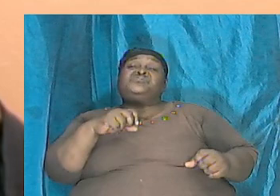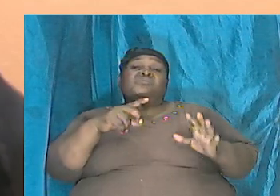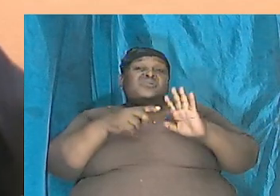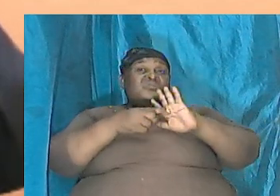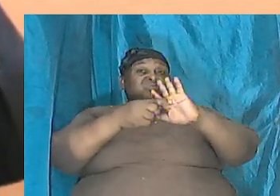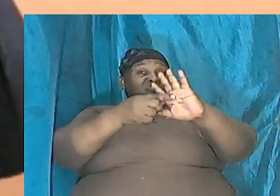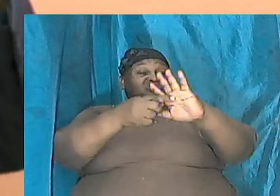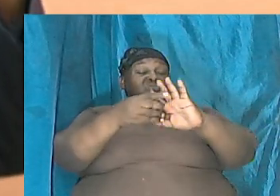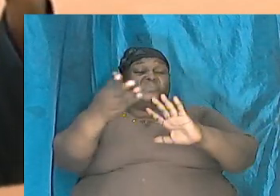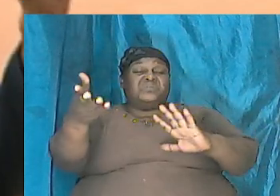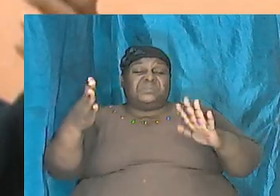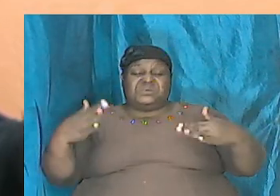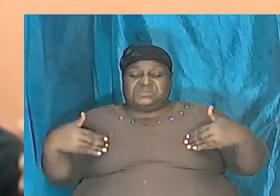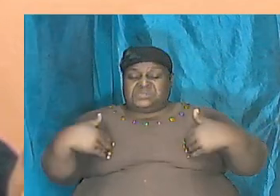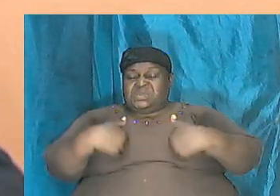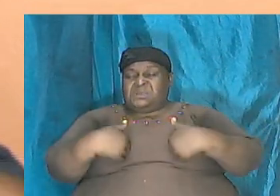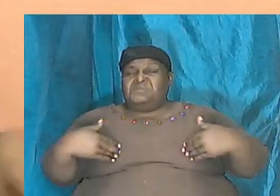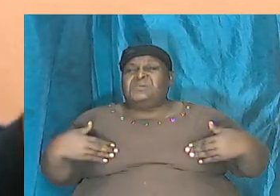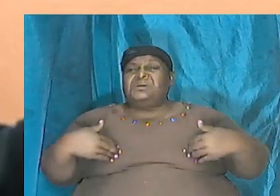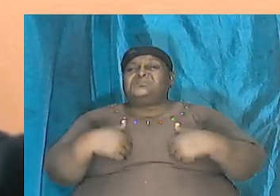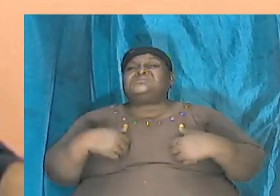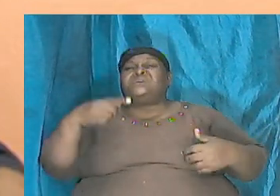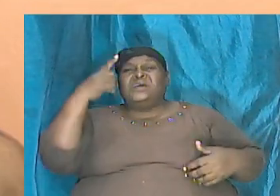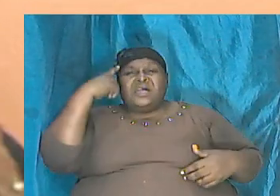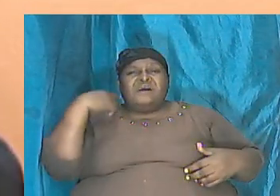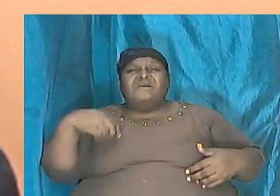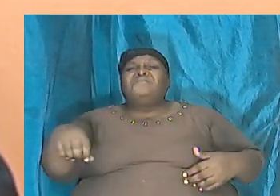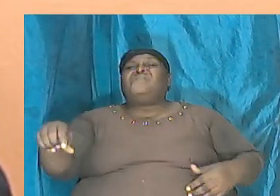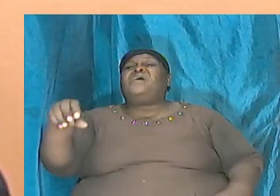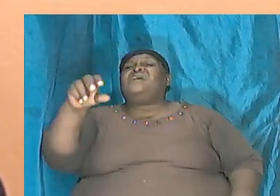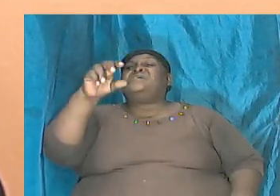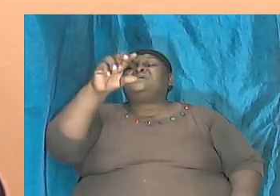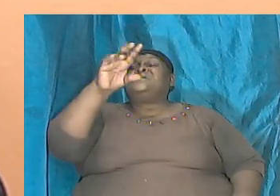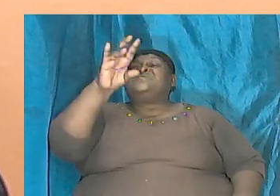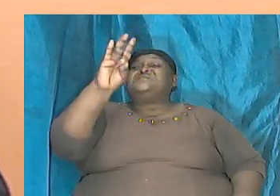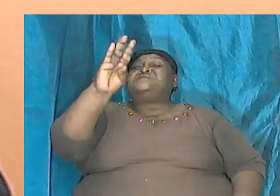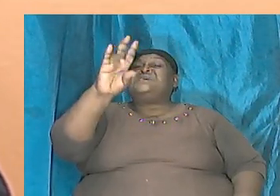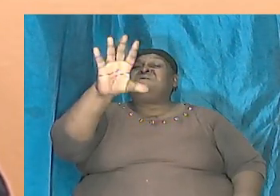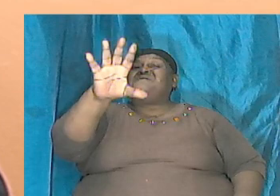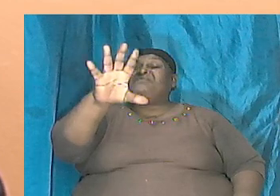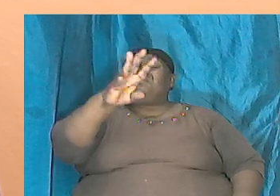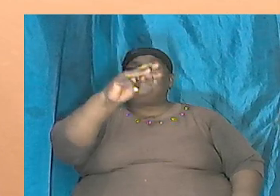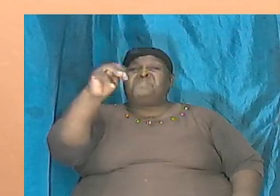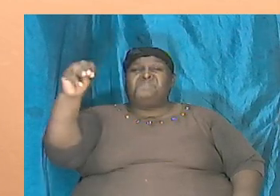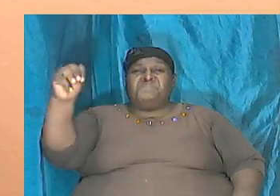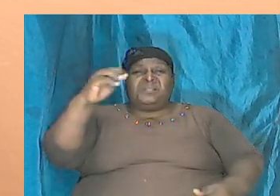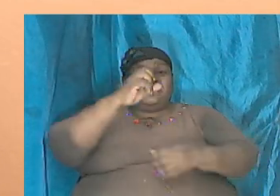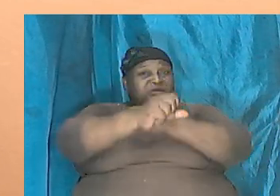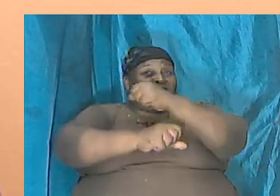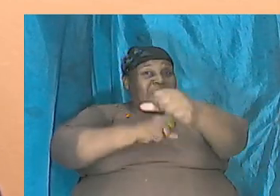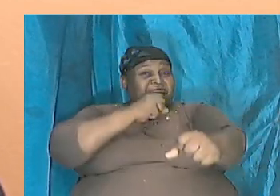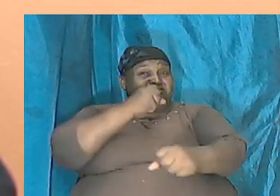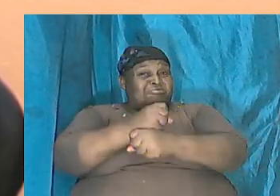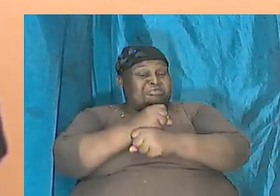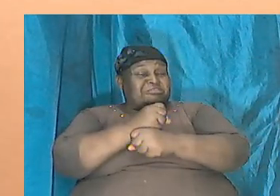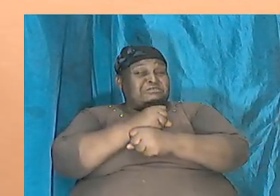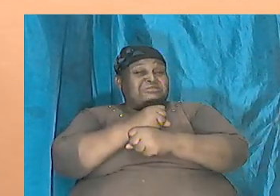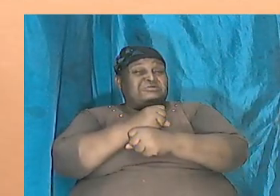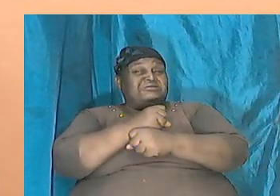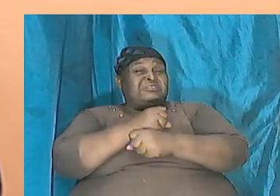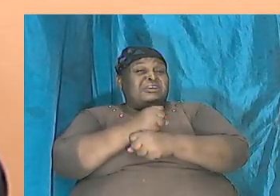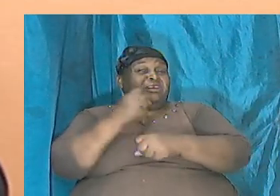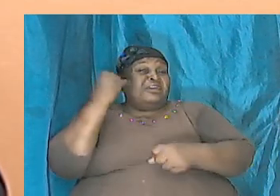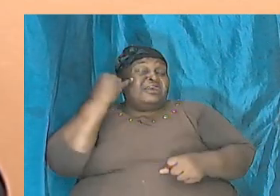animals have been around for 75 million years. It